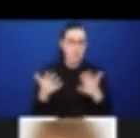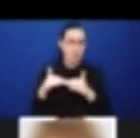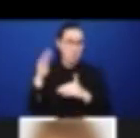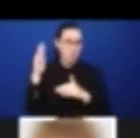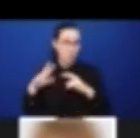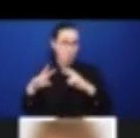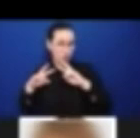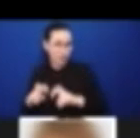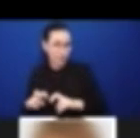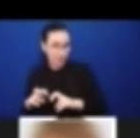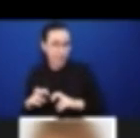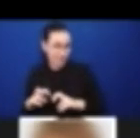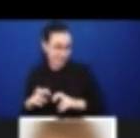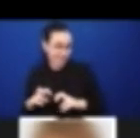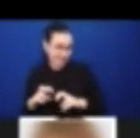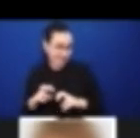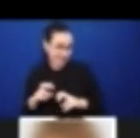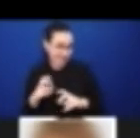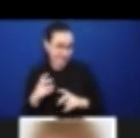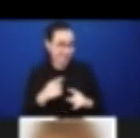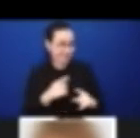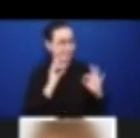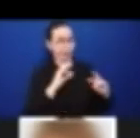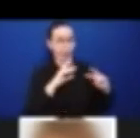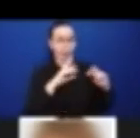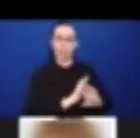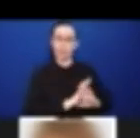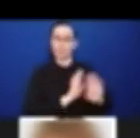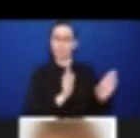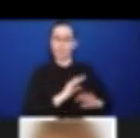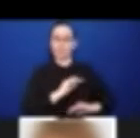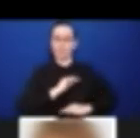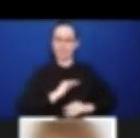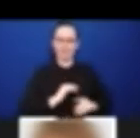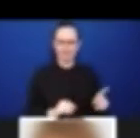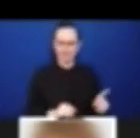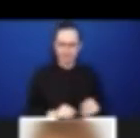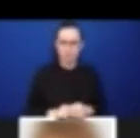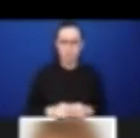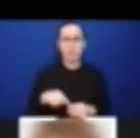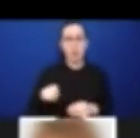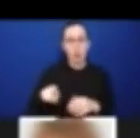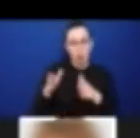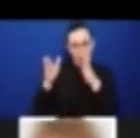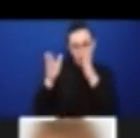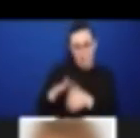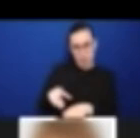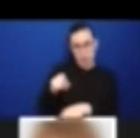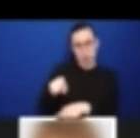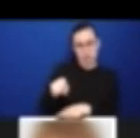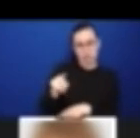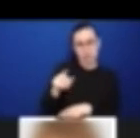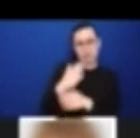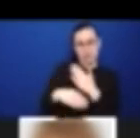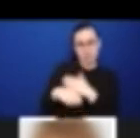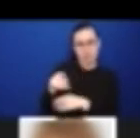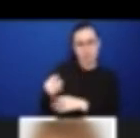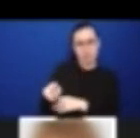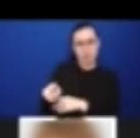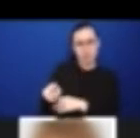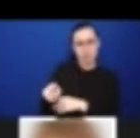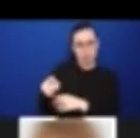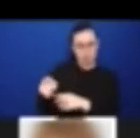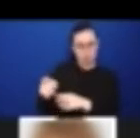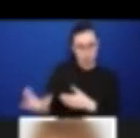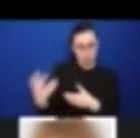extent individuals who are living with disabilities, to what extent were they included in the process of decision-making to address